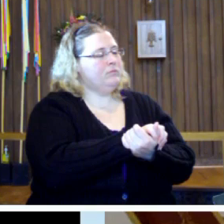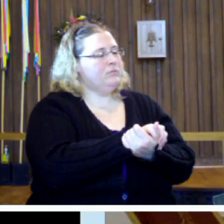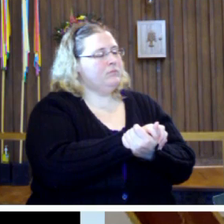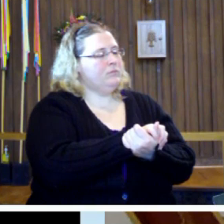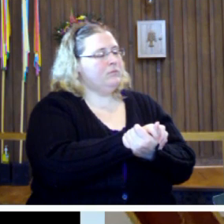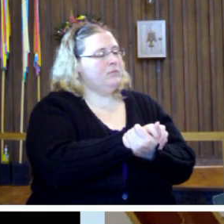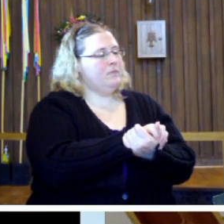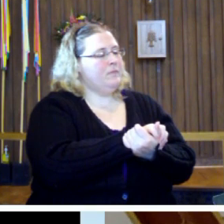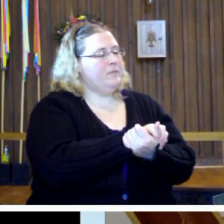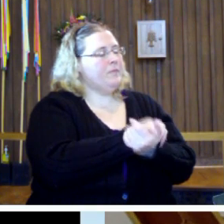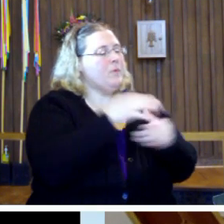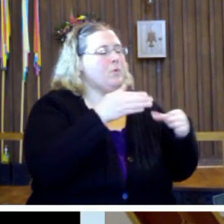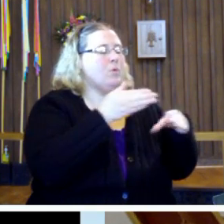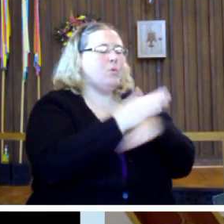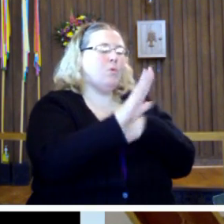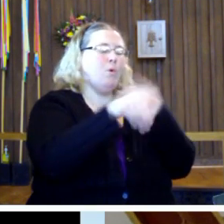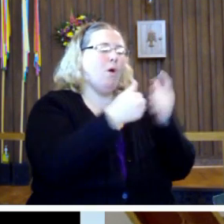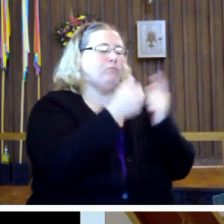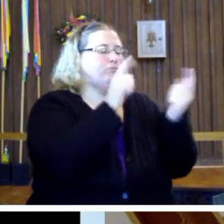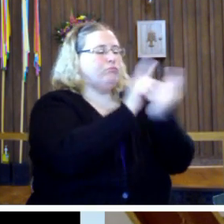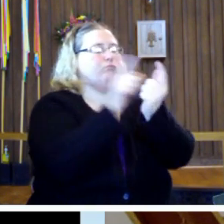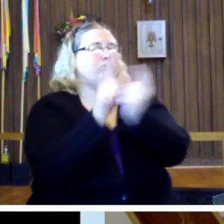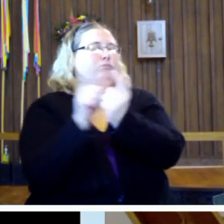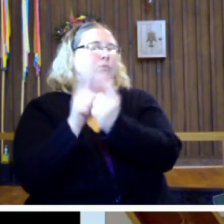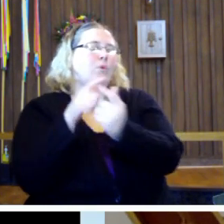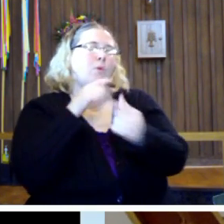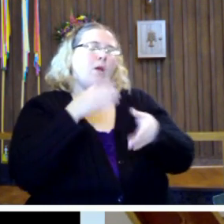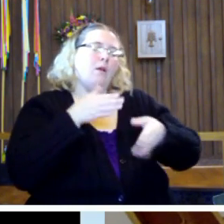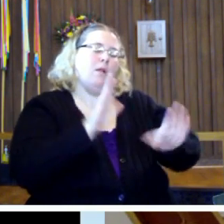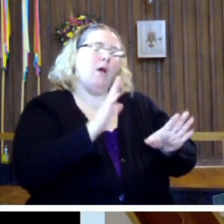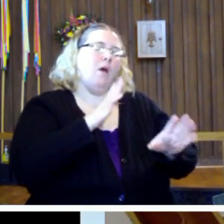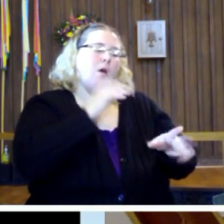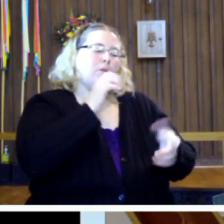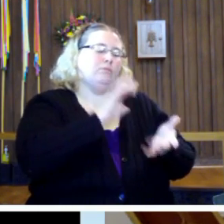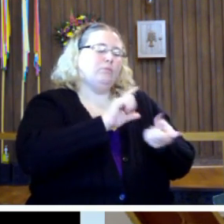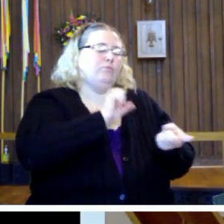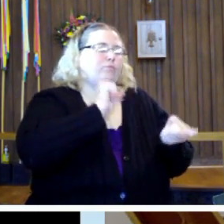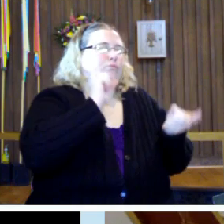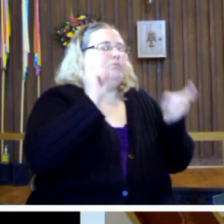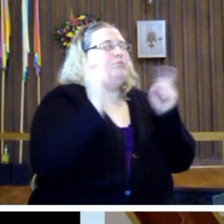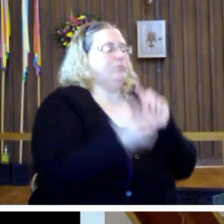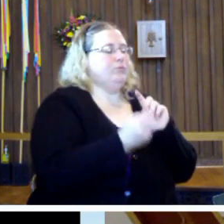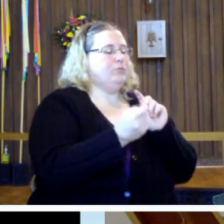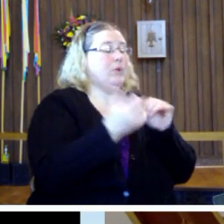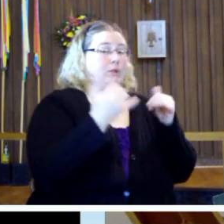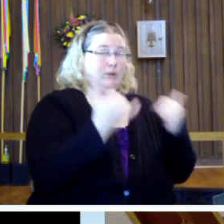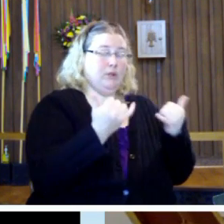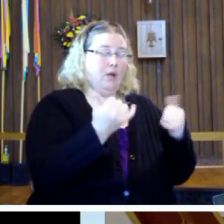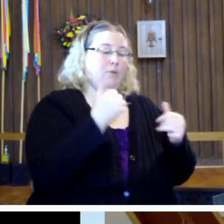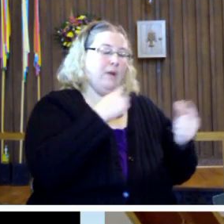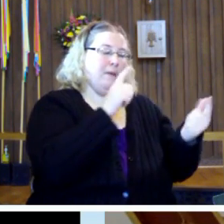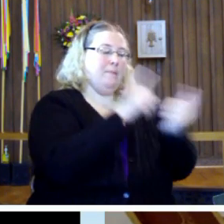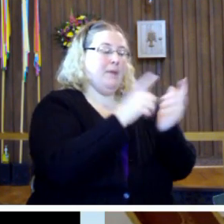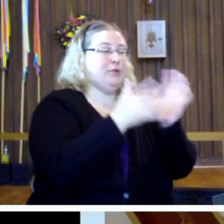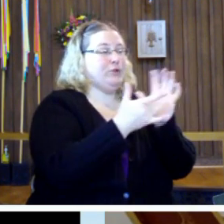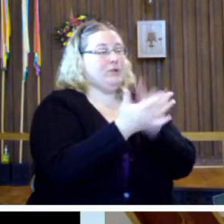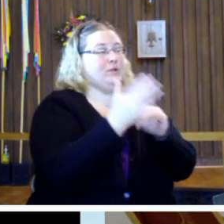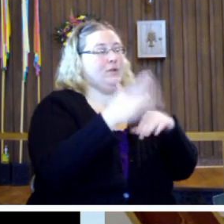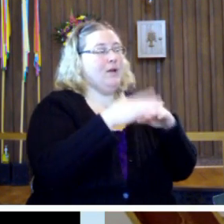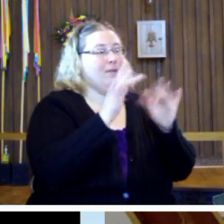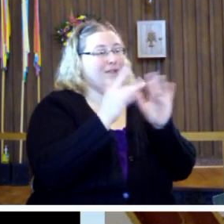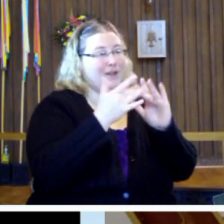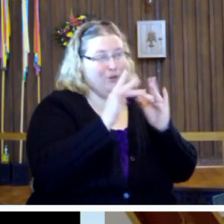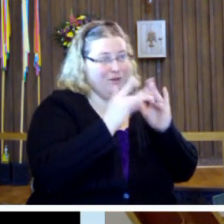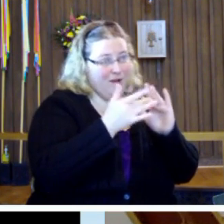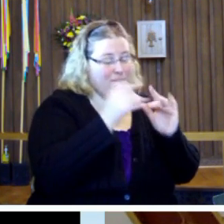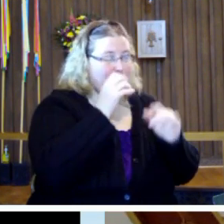And through those encounters, we can allow ourselves to be transformed. In this day and age, we can meet Jesus on the internet.